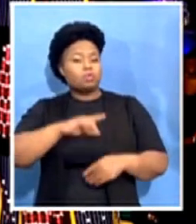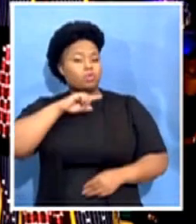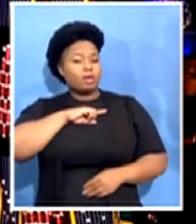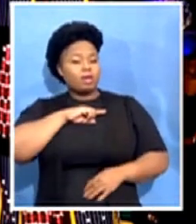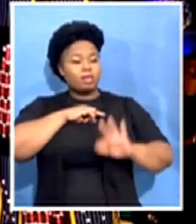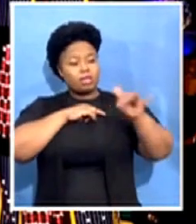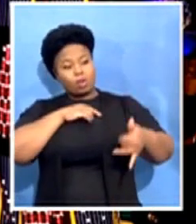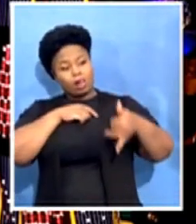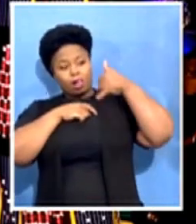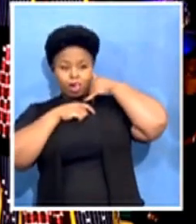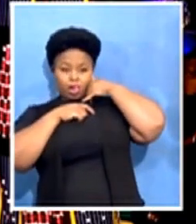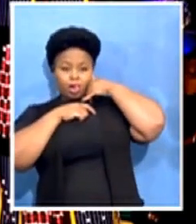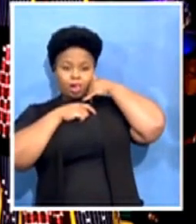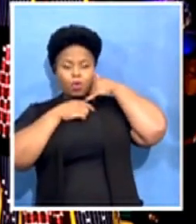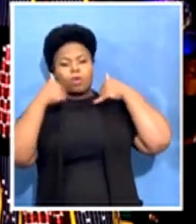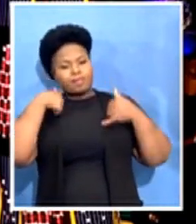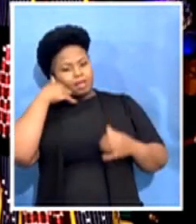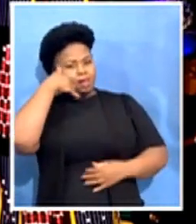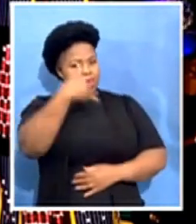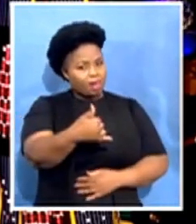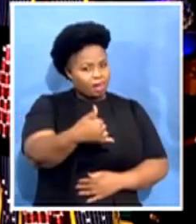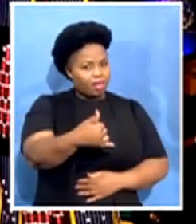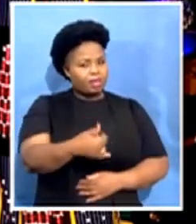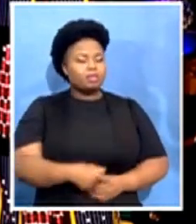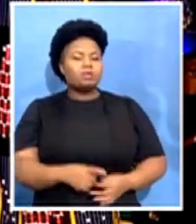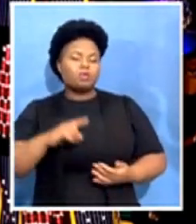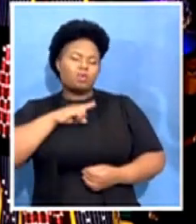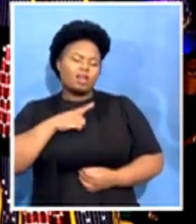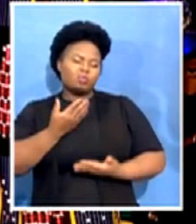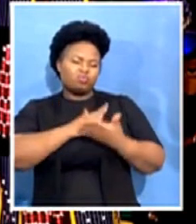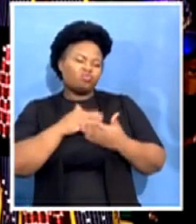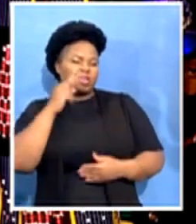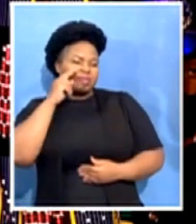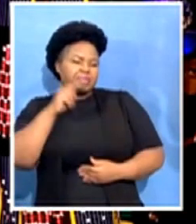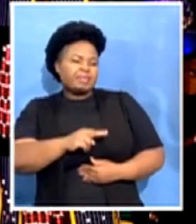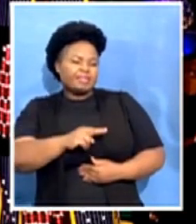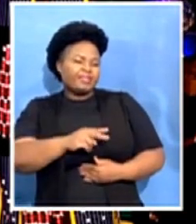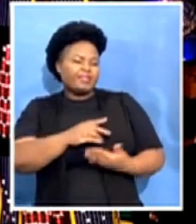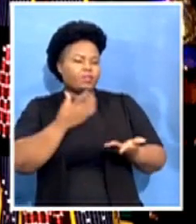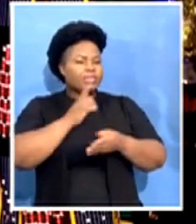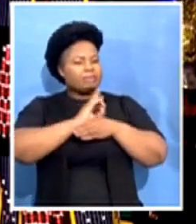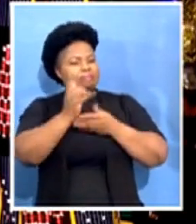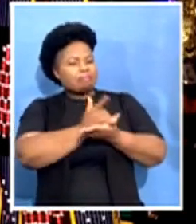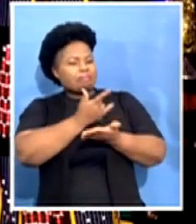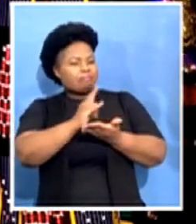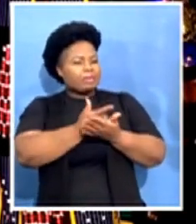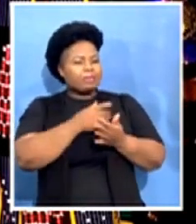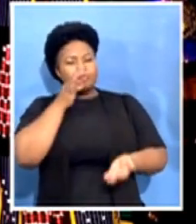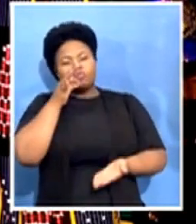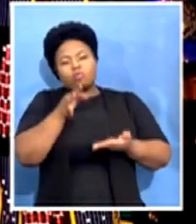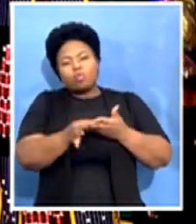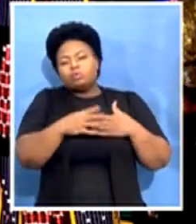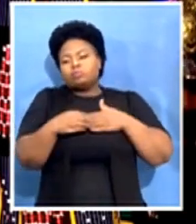call in order to share a perspective, to propose a pathway, to share the gift